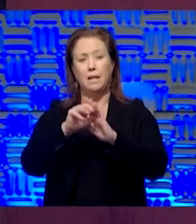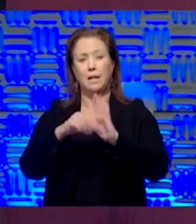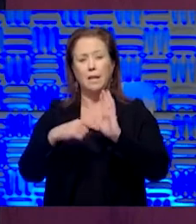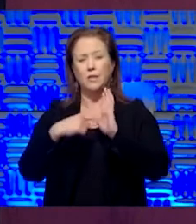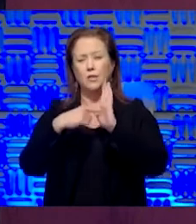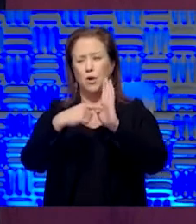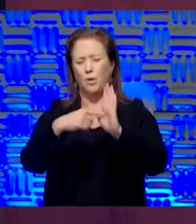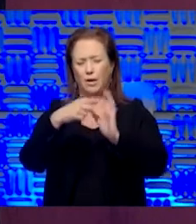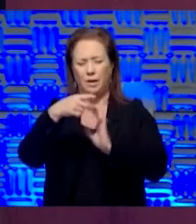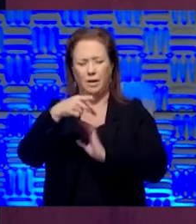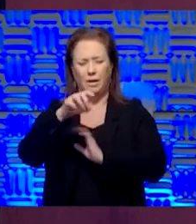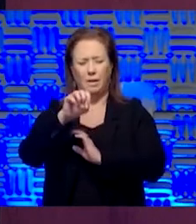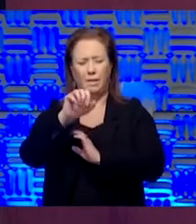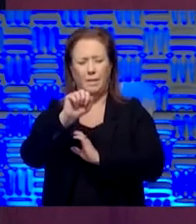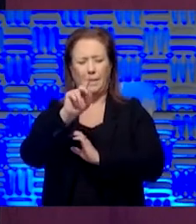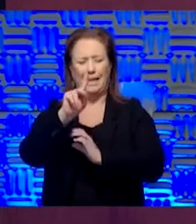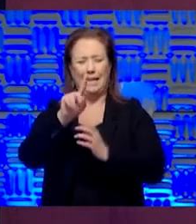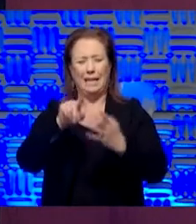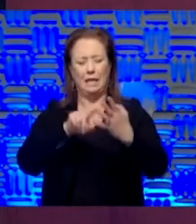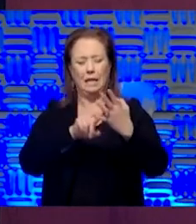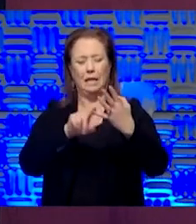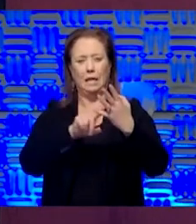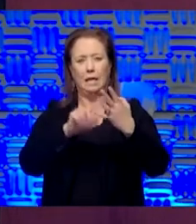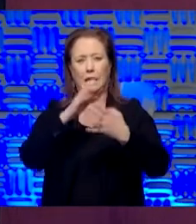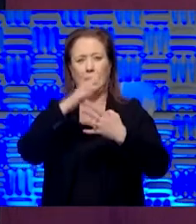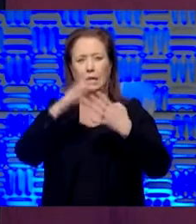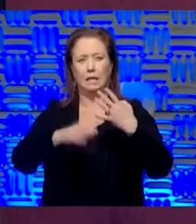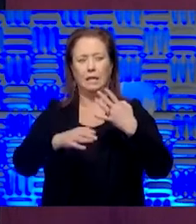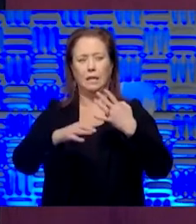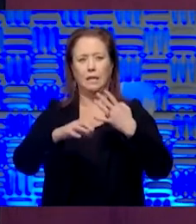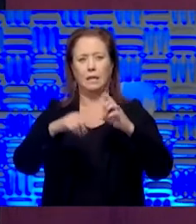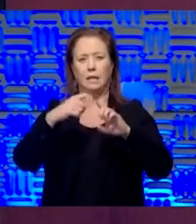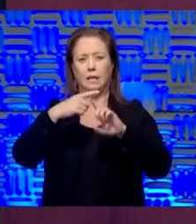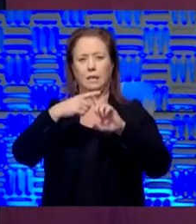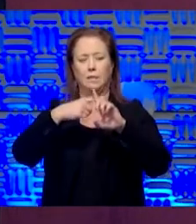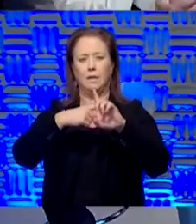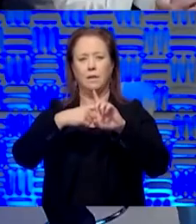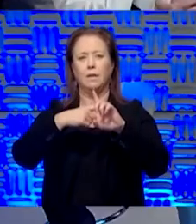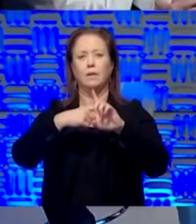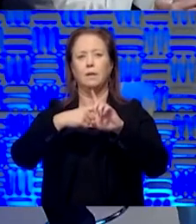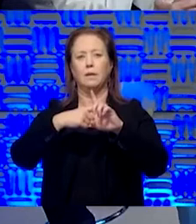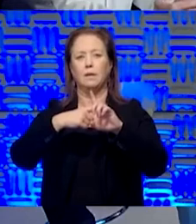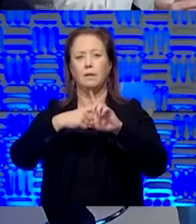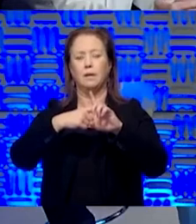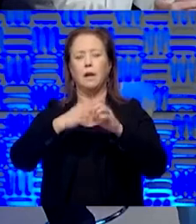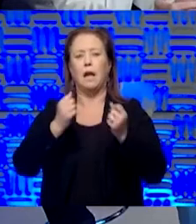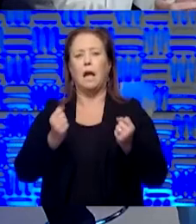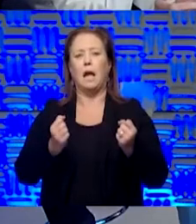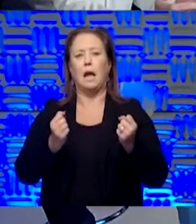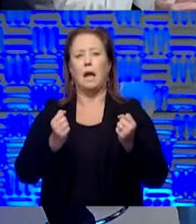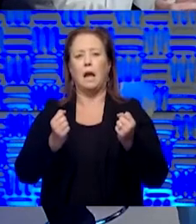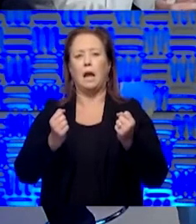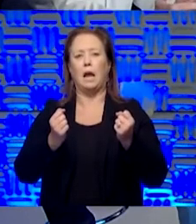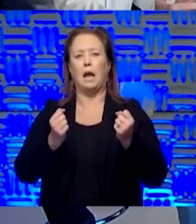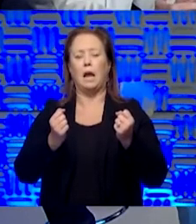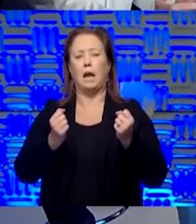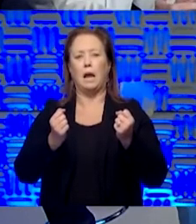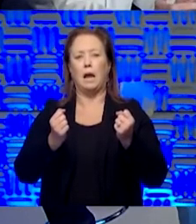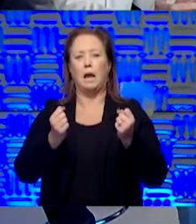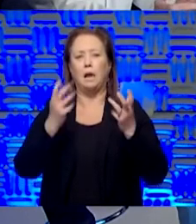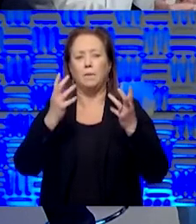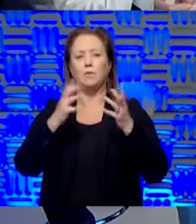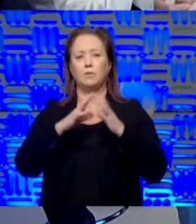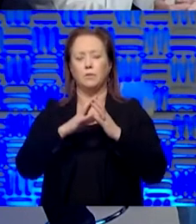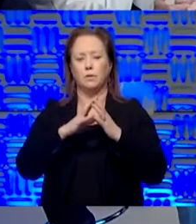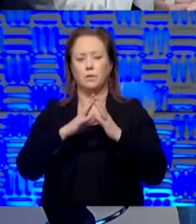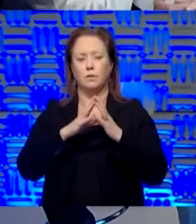peak being towards the end of the month. What does that peak look like and how, how much, how soon after we hit the